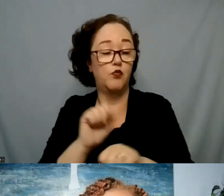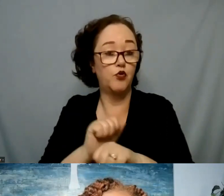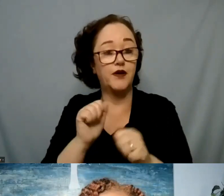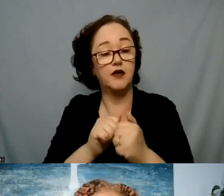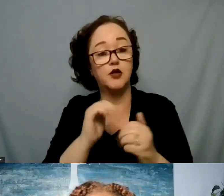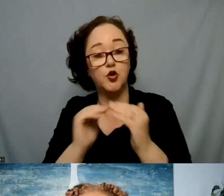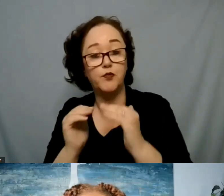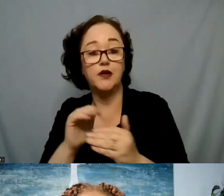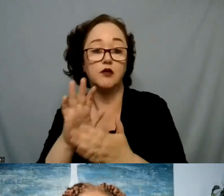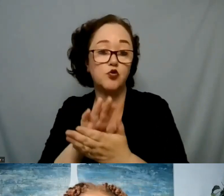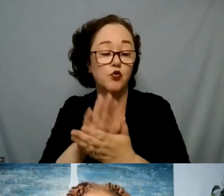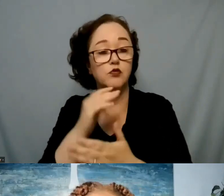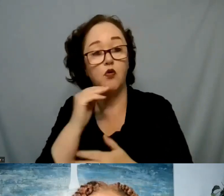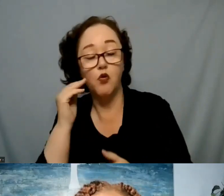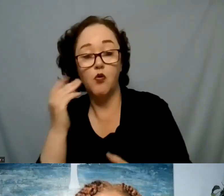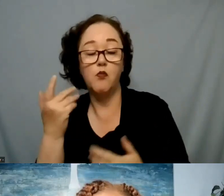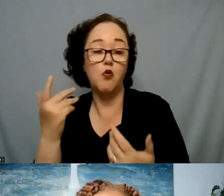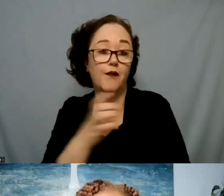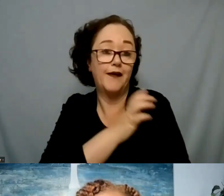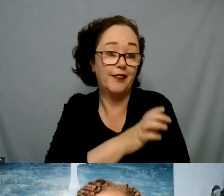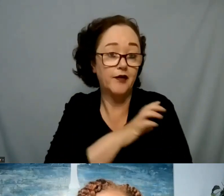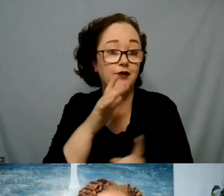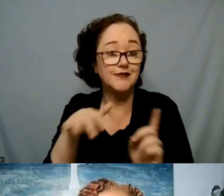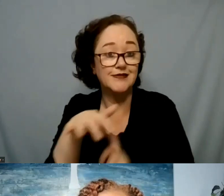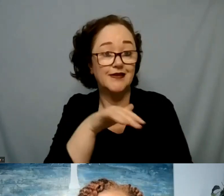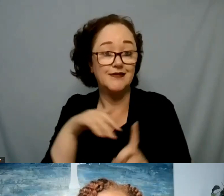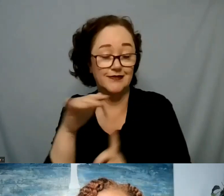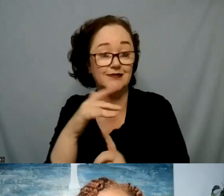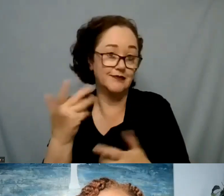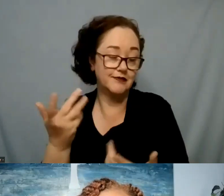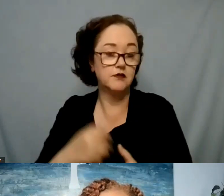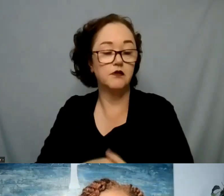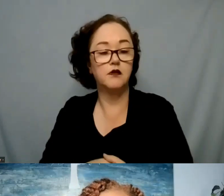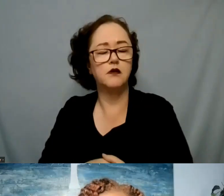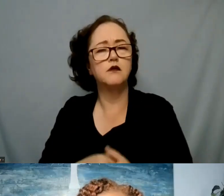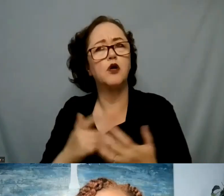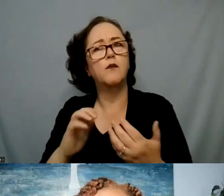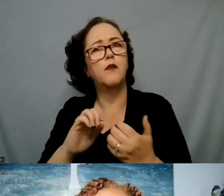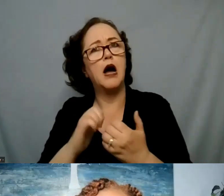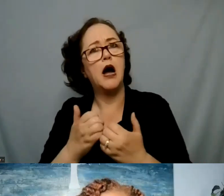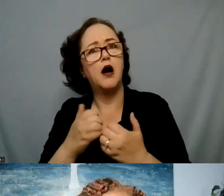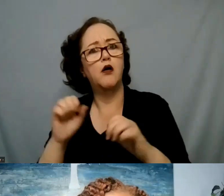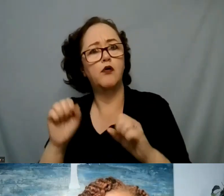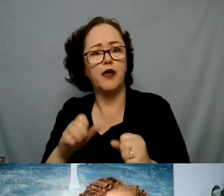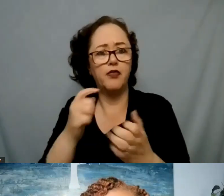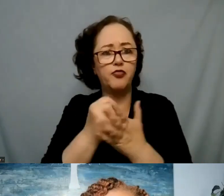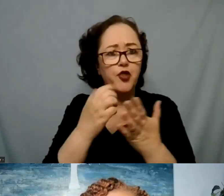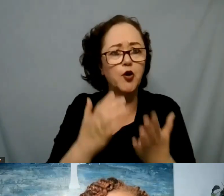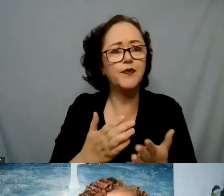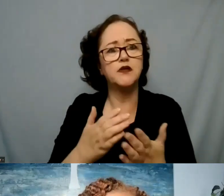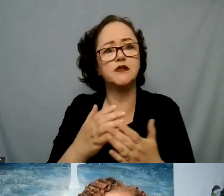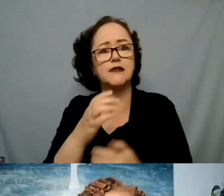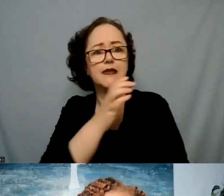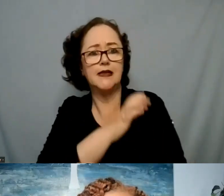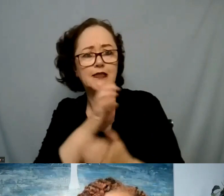and schools or at home if the culture is different but how can therapists or clinicians and those working in these settings